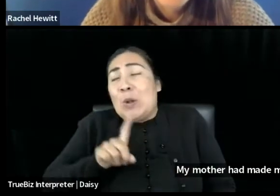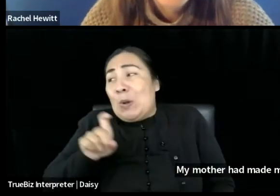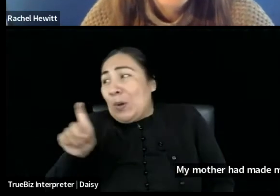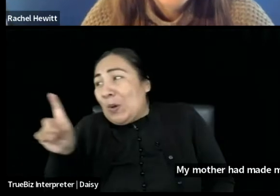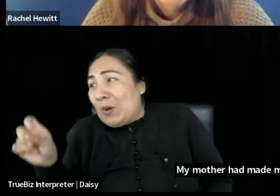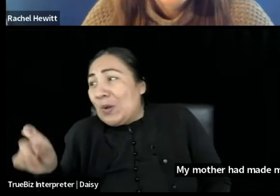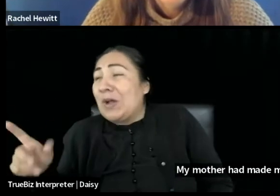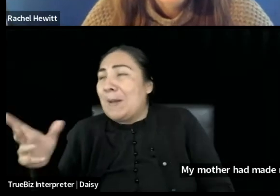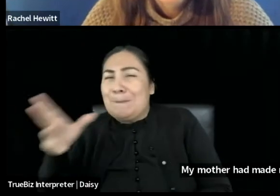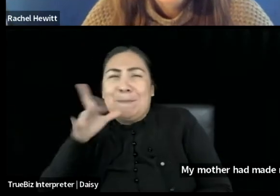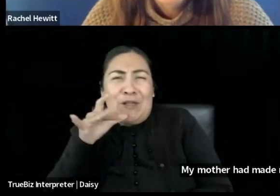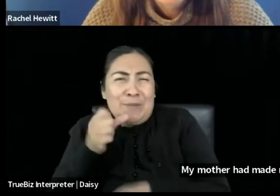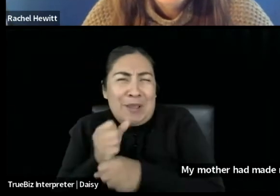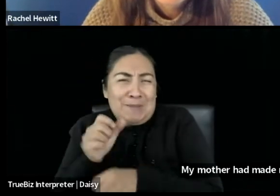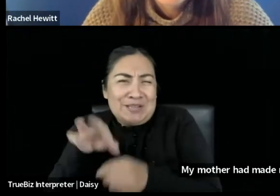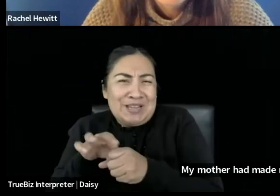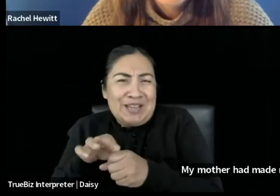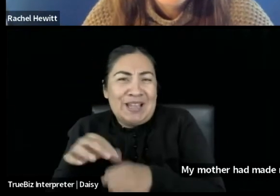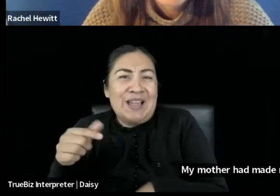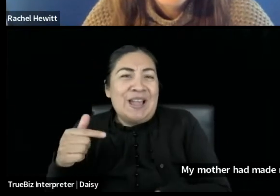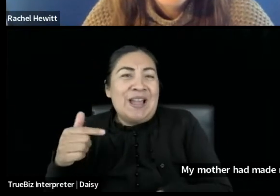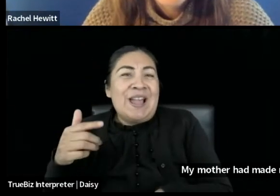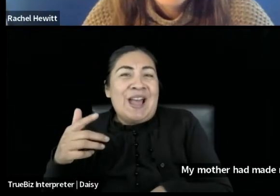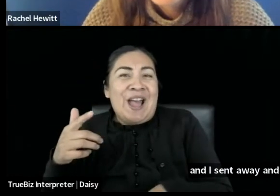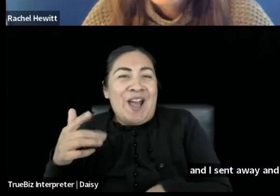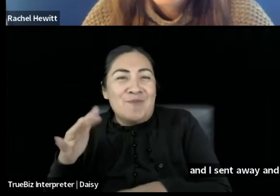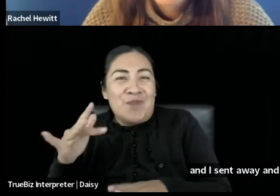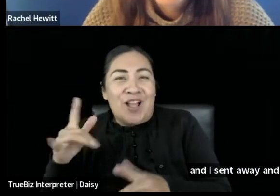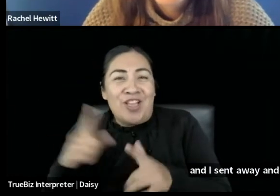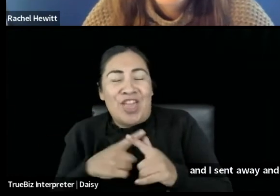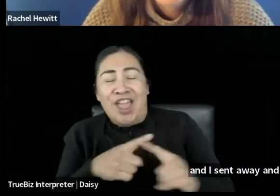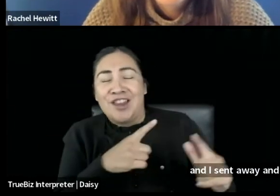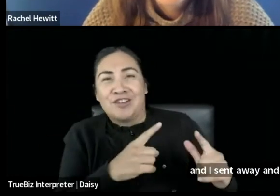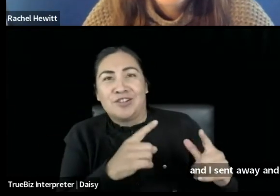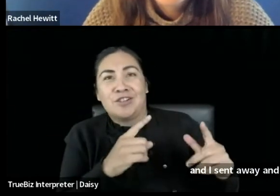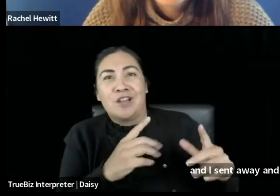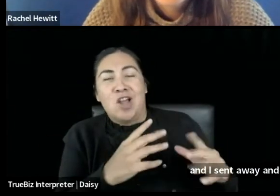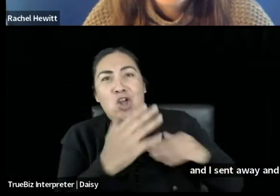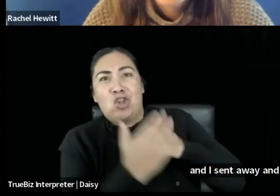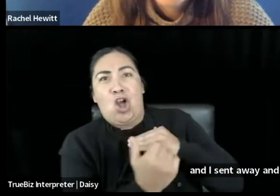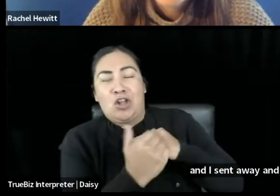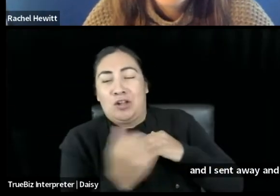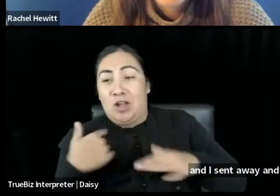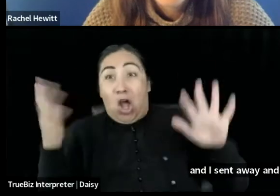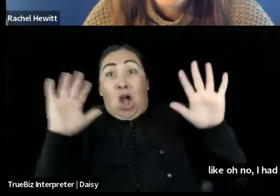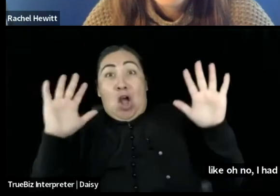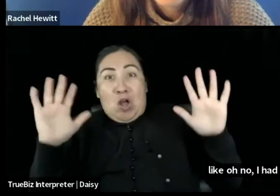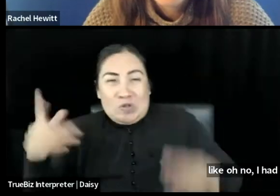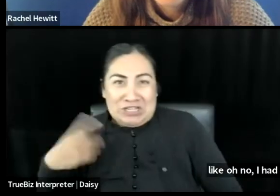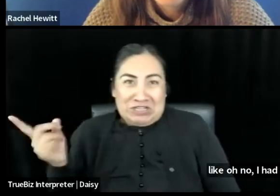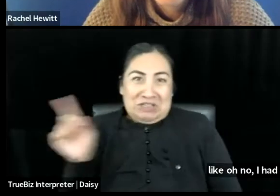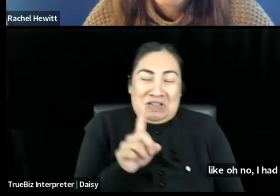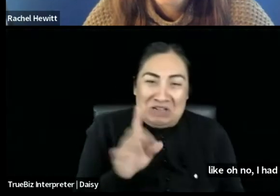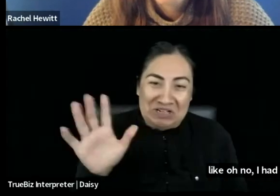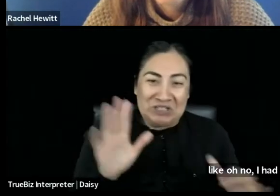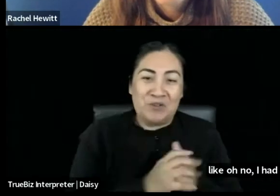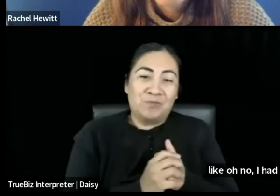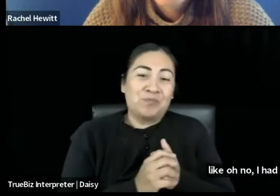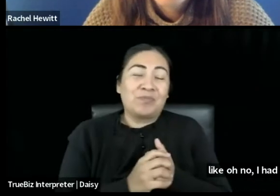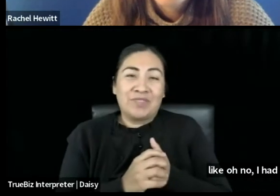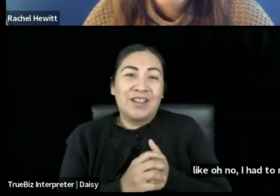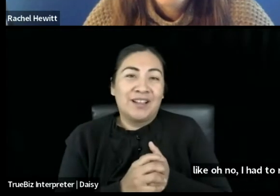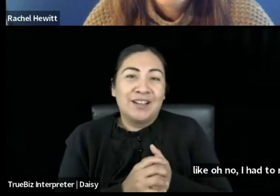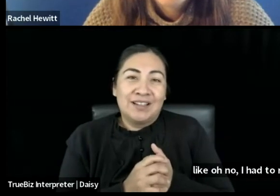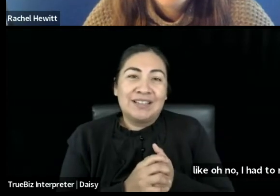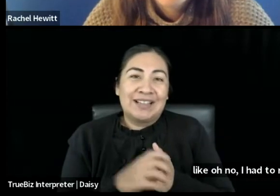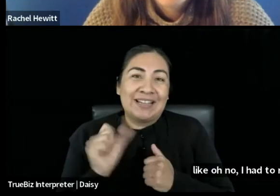Rachel talked to me and I was like, Oh no, I had to run back. So, um, uh, I mean, but if you, as you had so graciously open the space, I